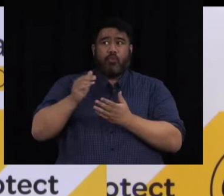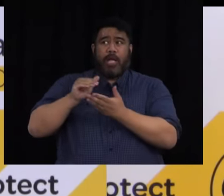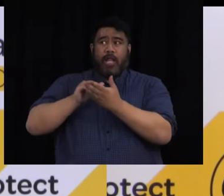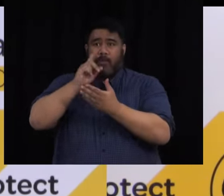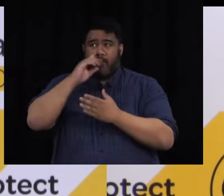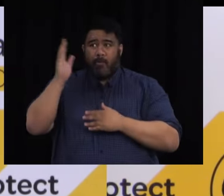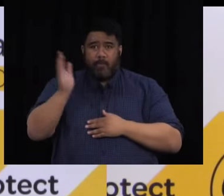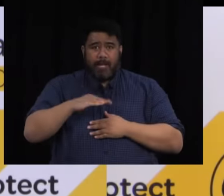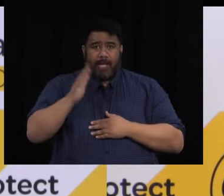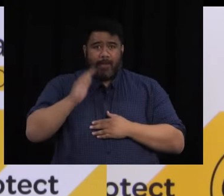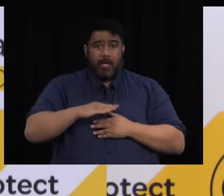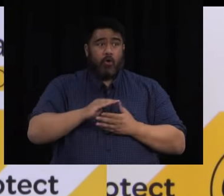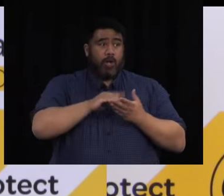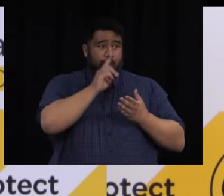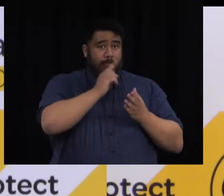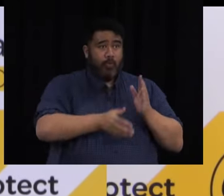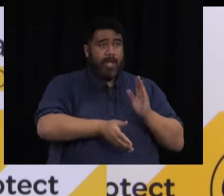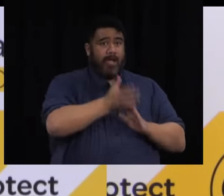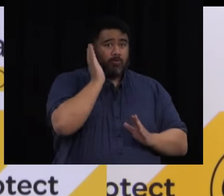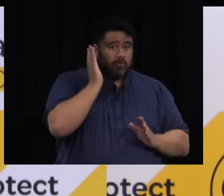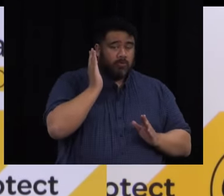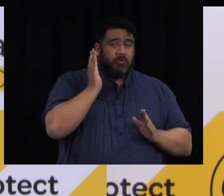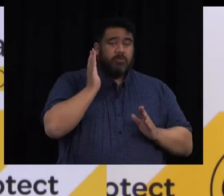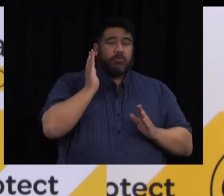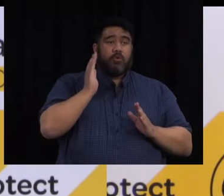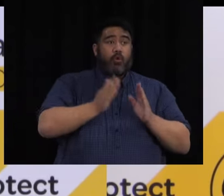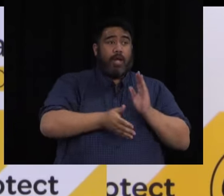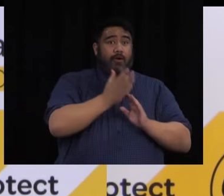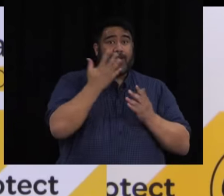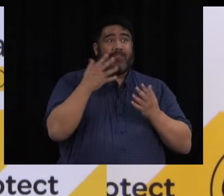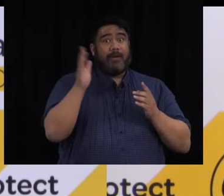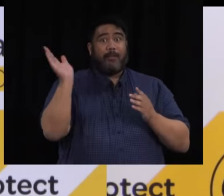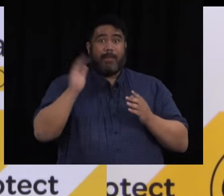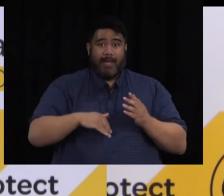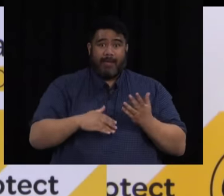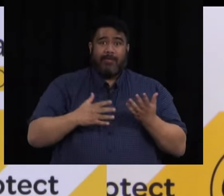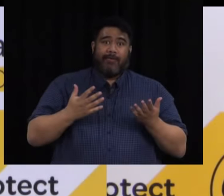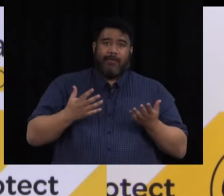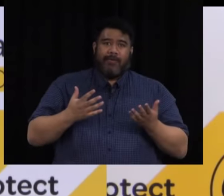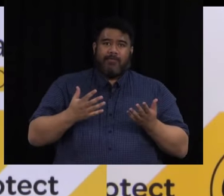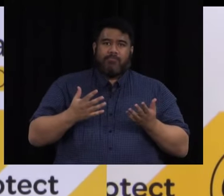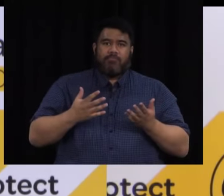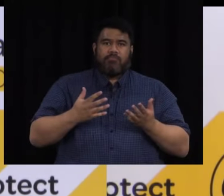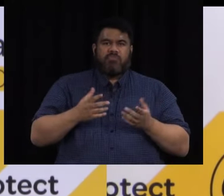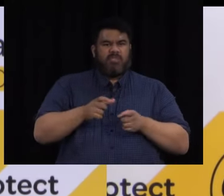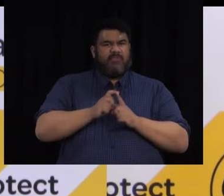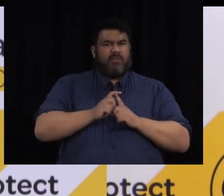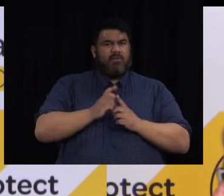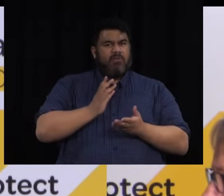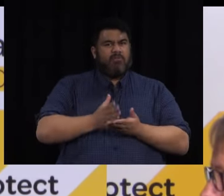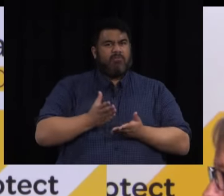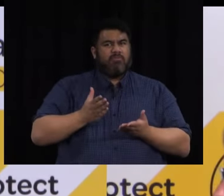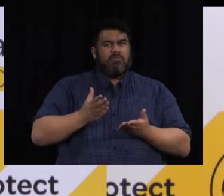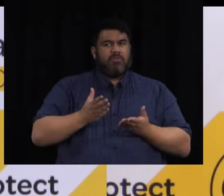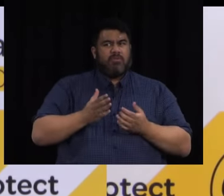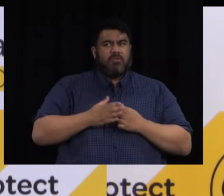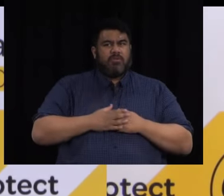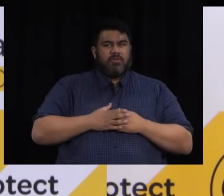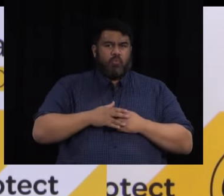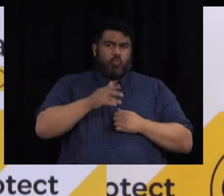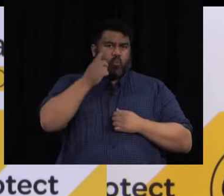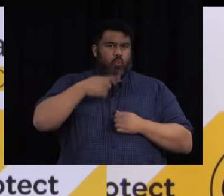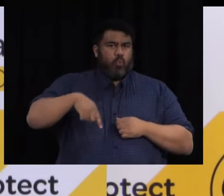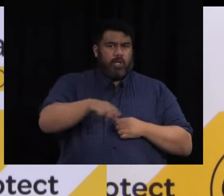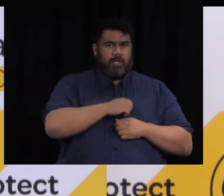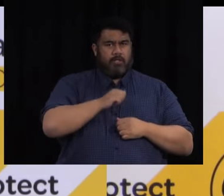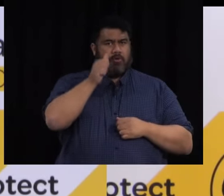going from New Zealand and largely coming back to New Zealand but it is really difficult. I've never underestimated that and I do